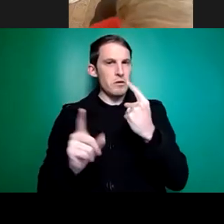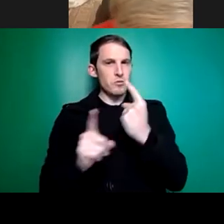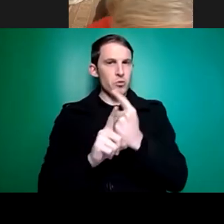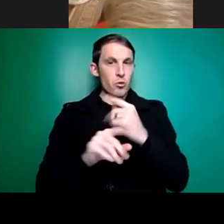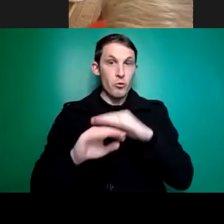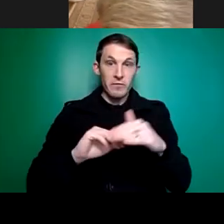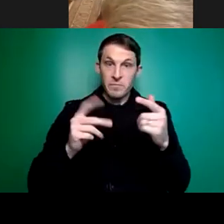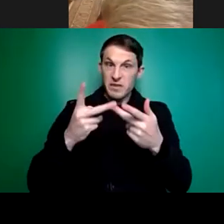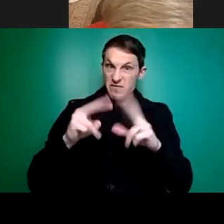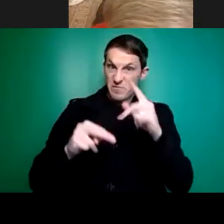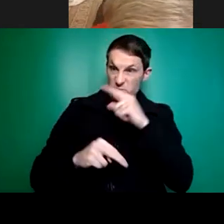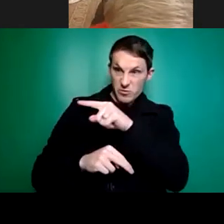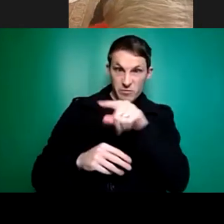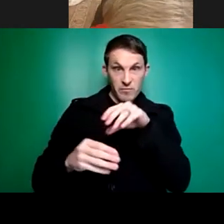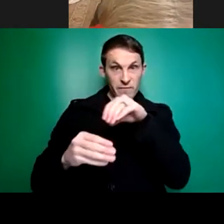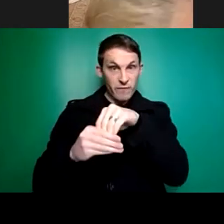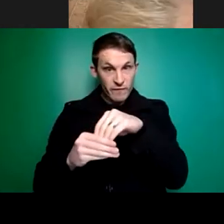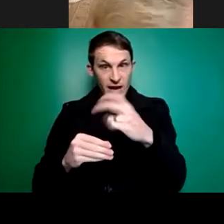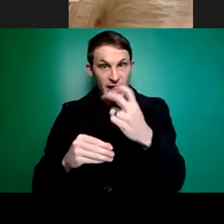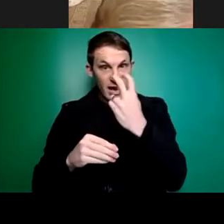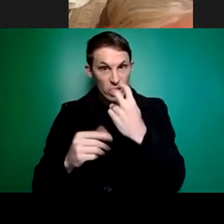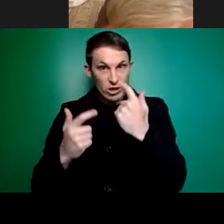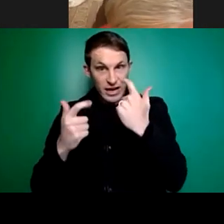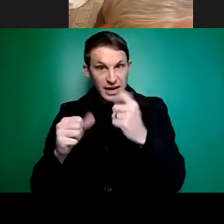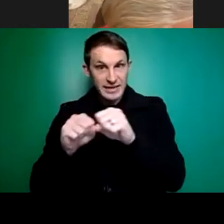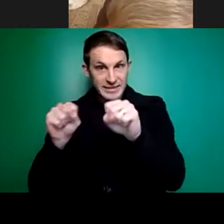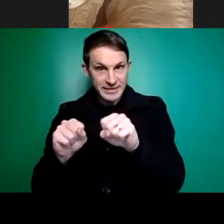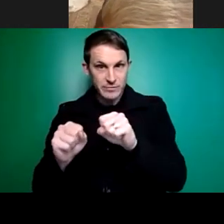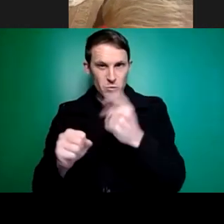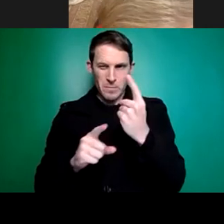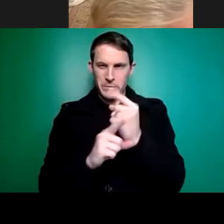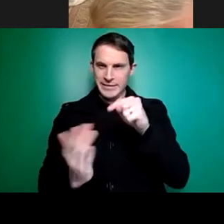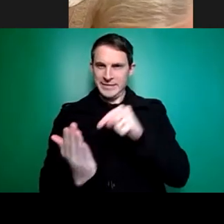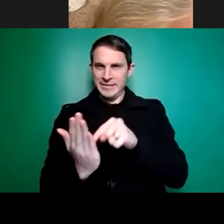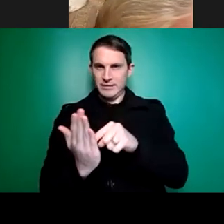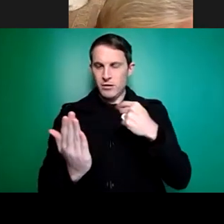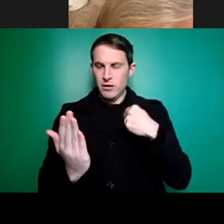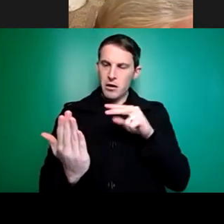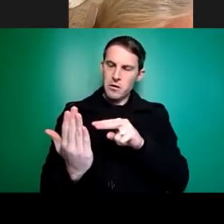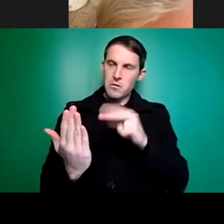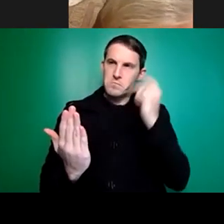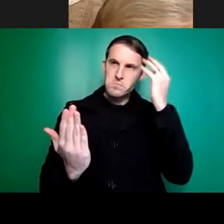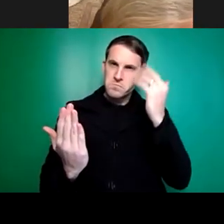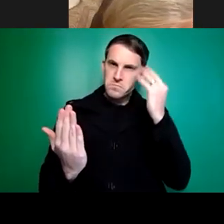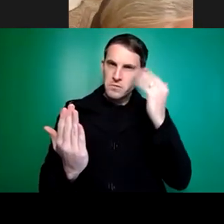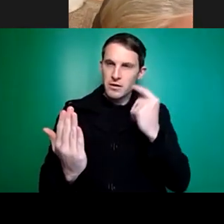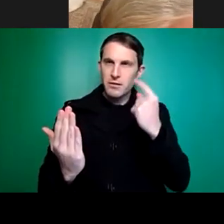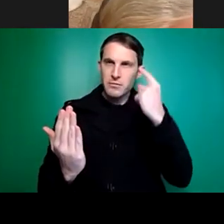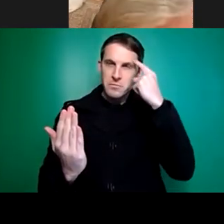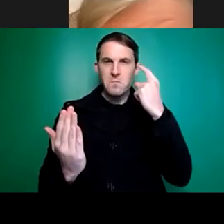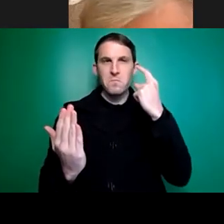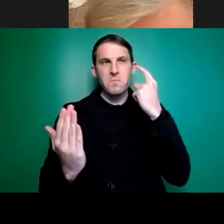care system, and I had been thinking about that and wondering if there might be